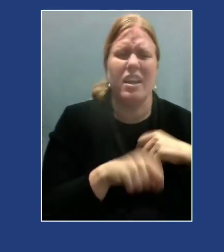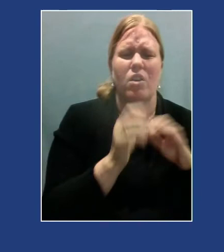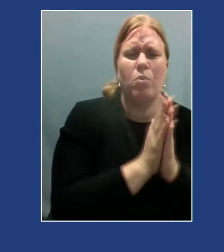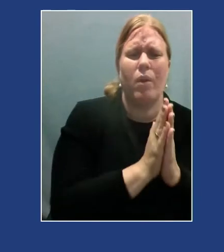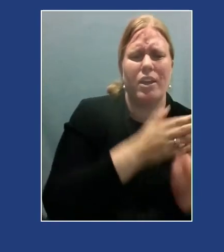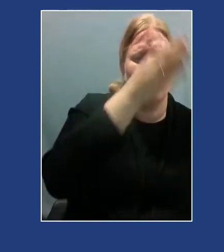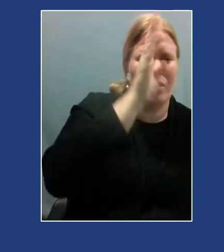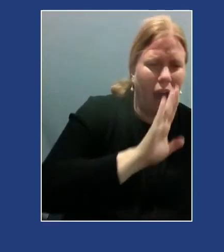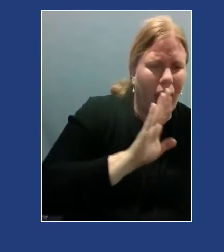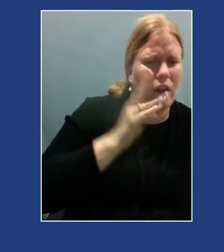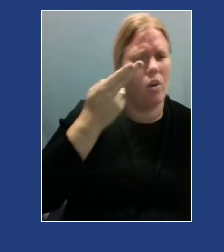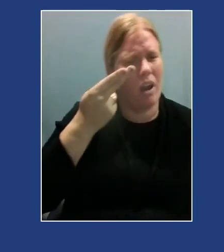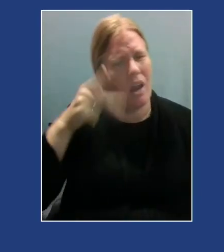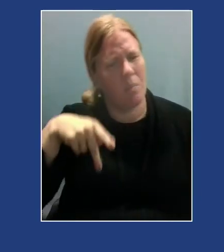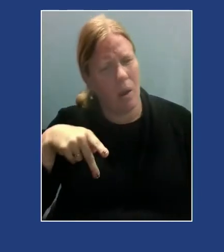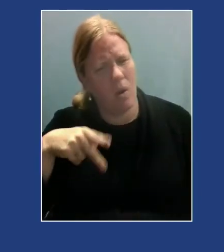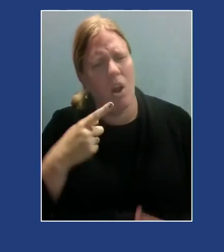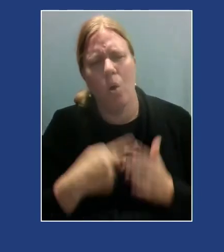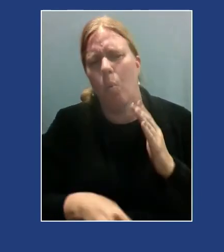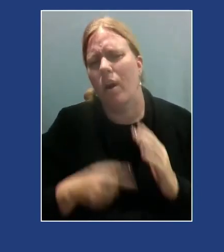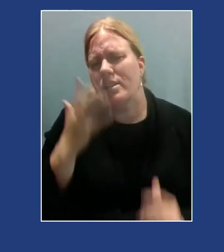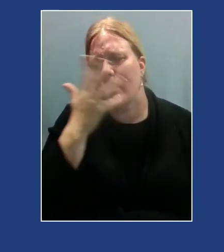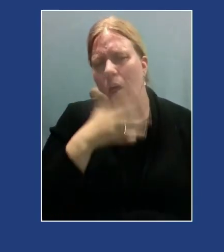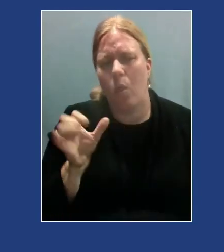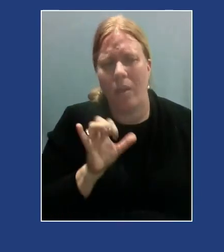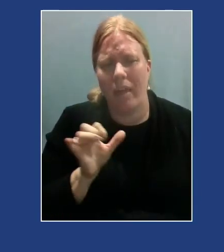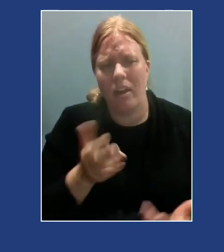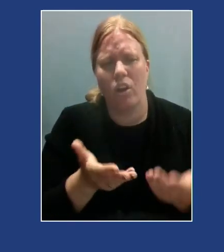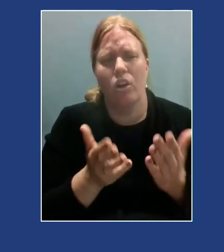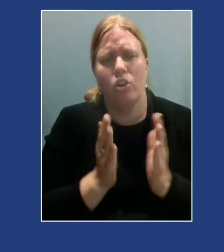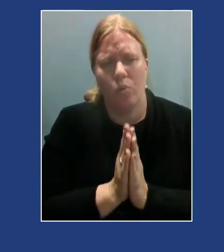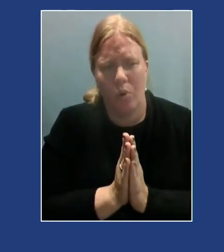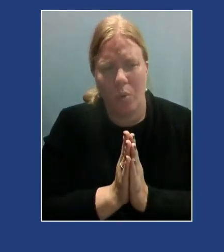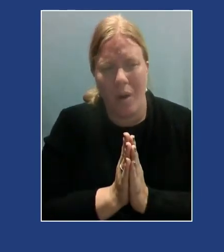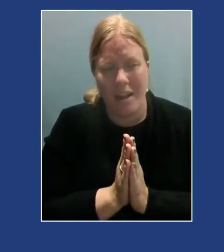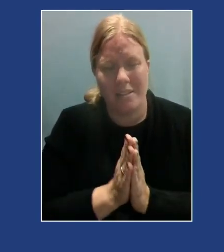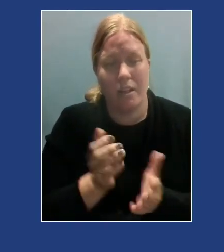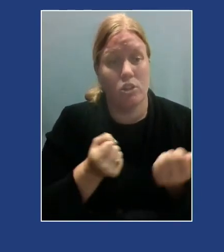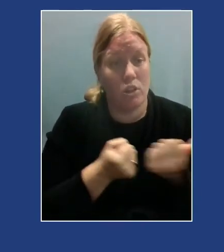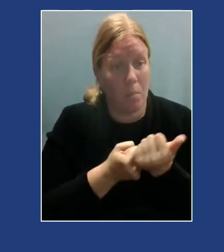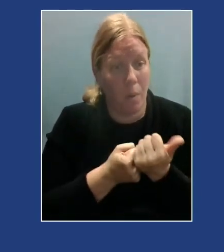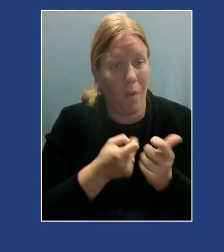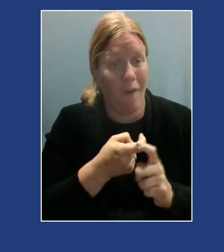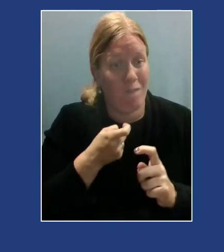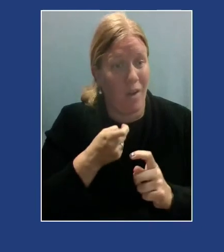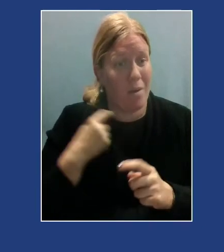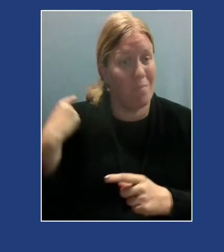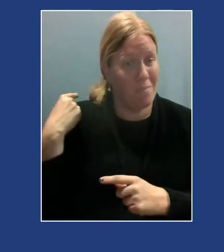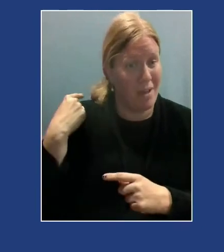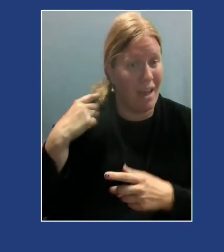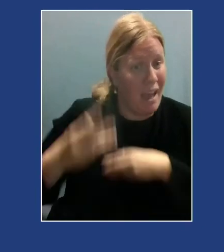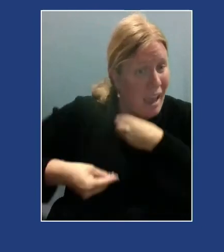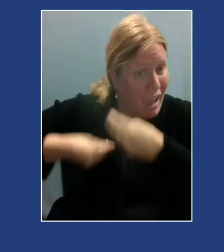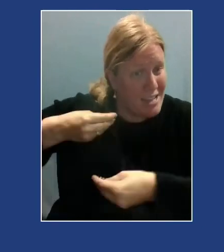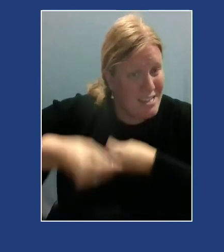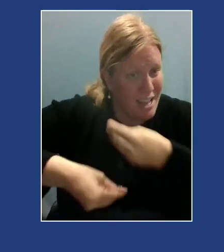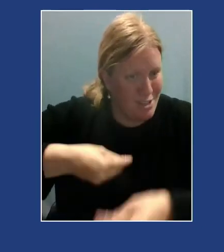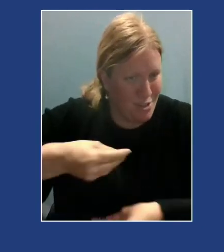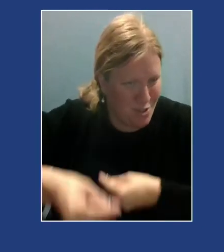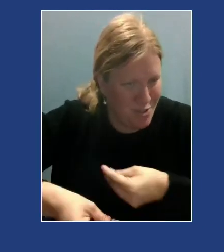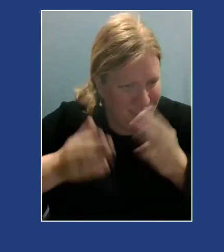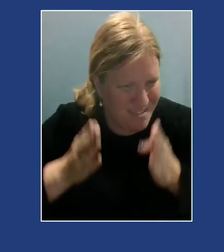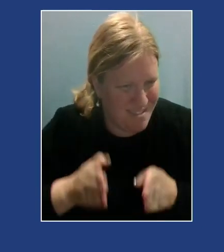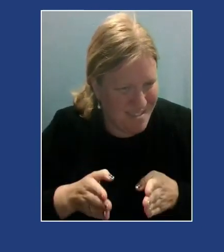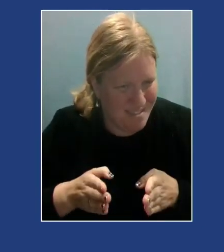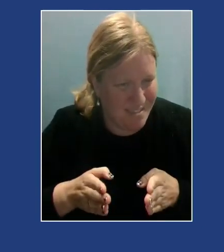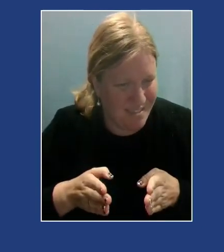higher power, what does it look like to request and receive support from your ancestors, to call on strength from them as you're trying to